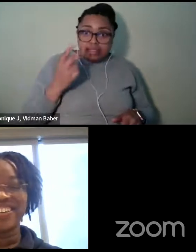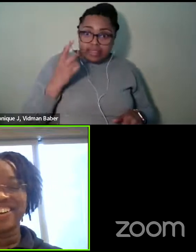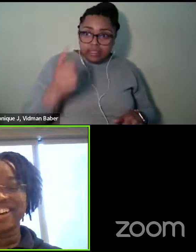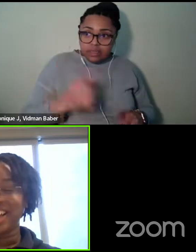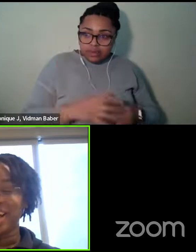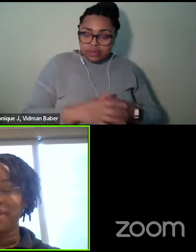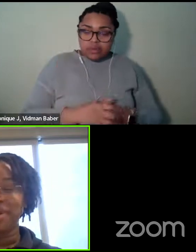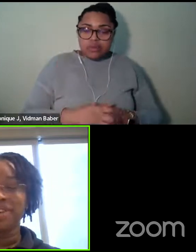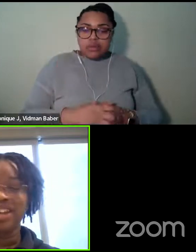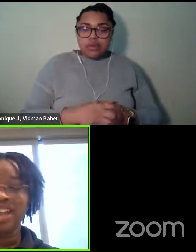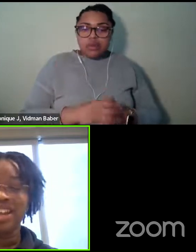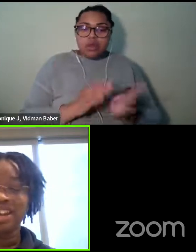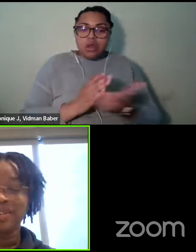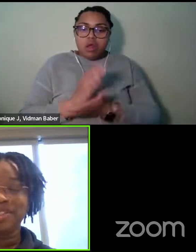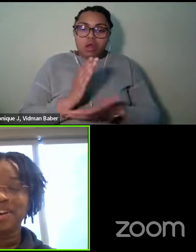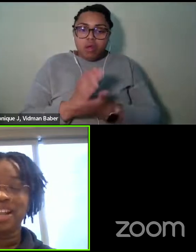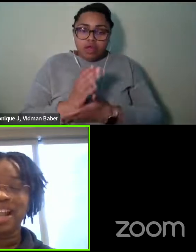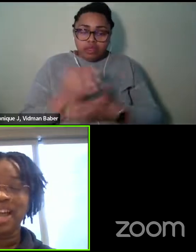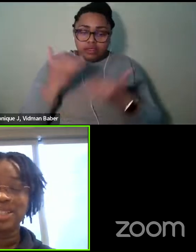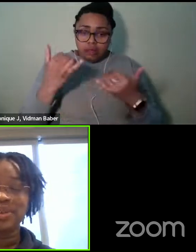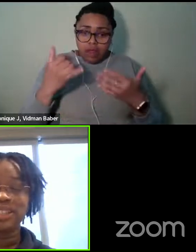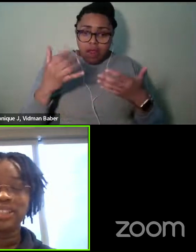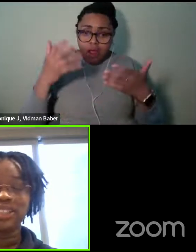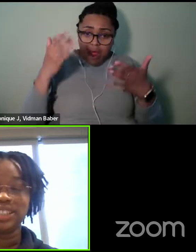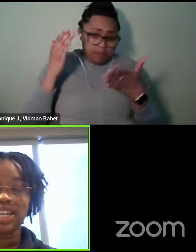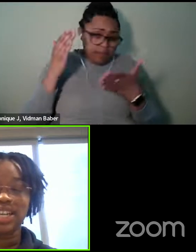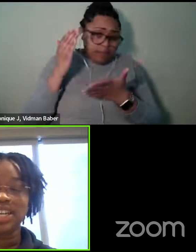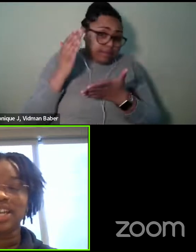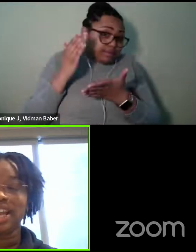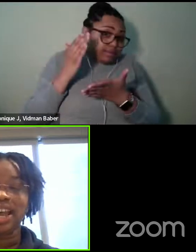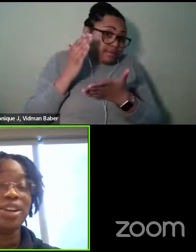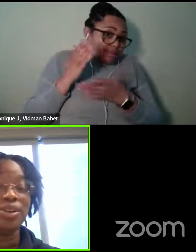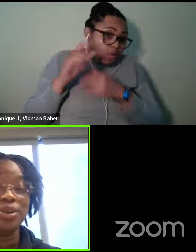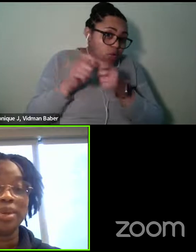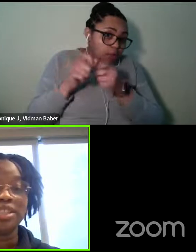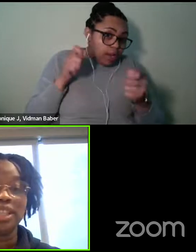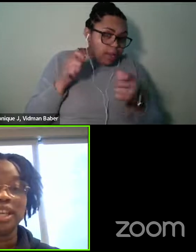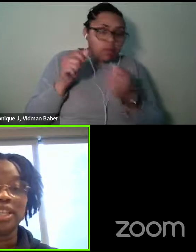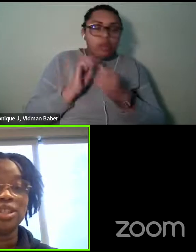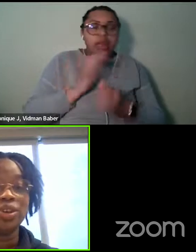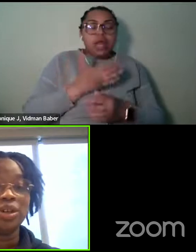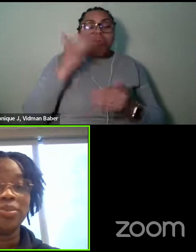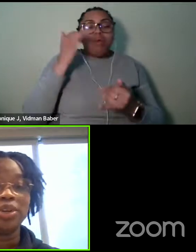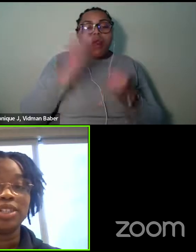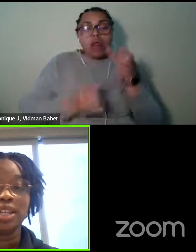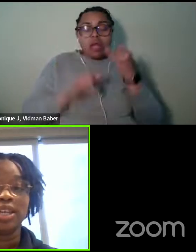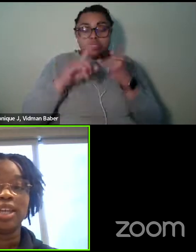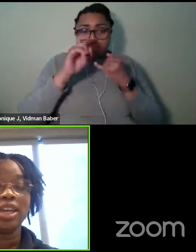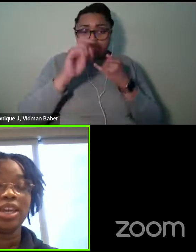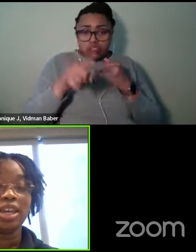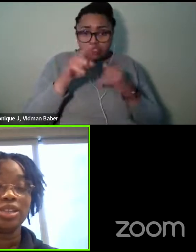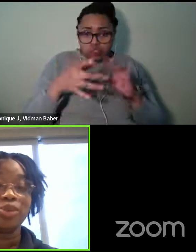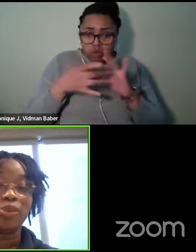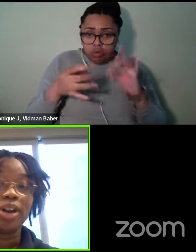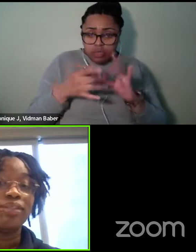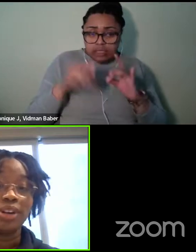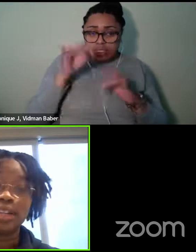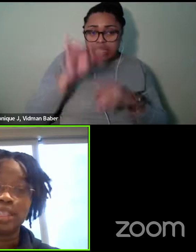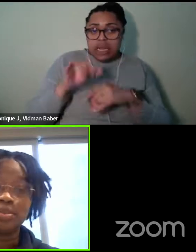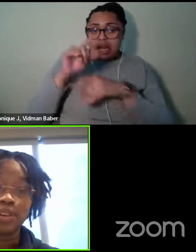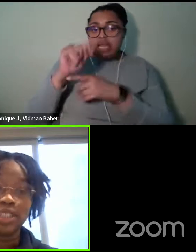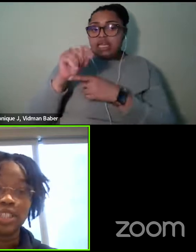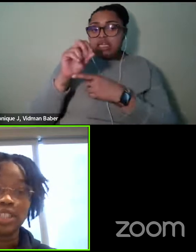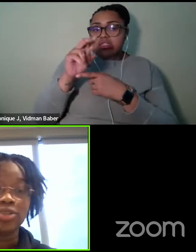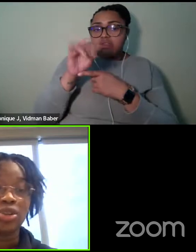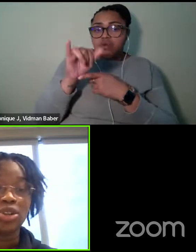All right. Um, I'm going to end it with our last question. I know you mentioned that Toni Morrison is one of